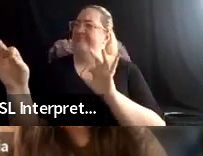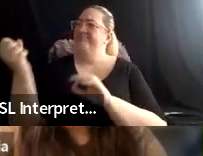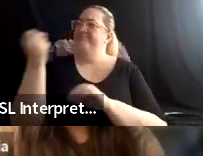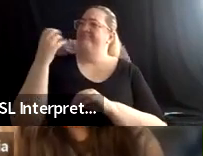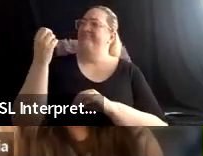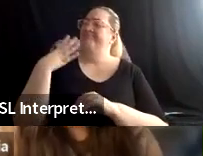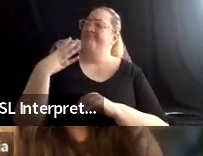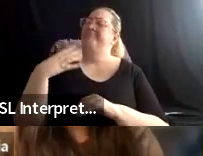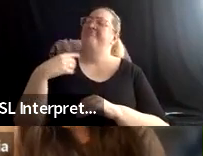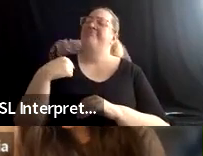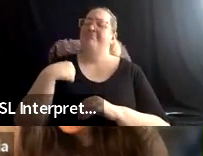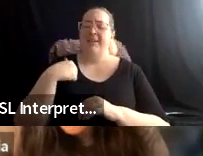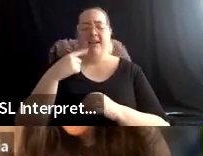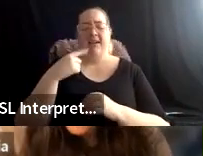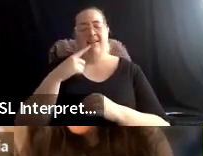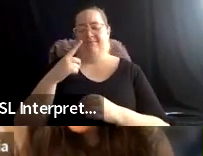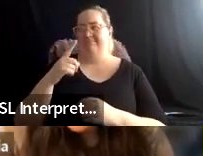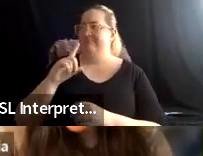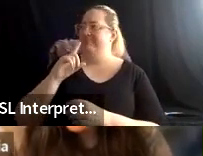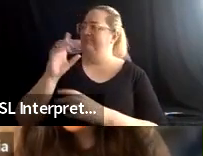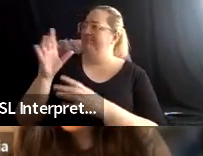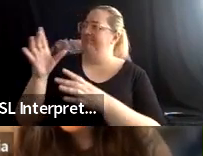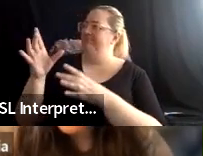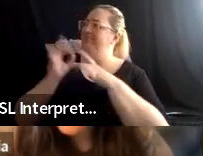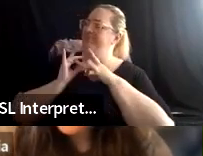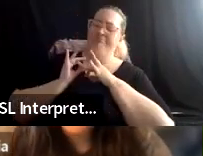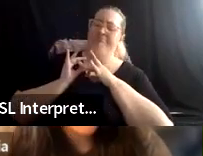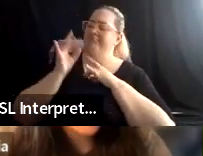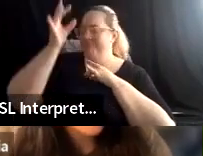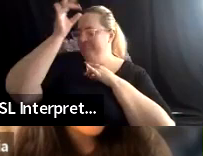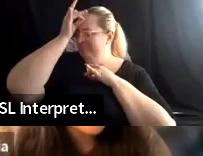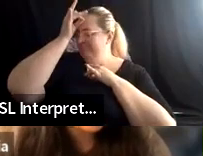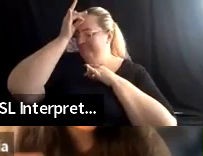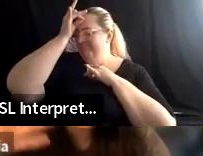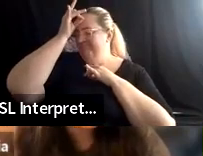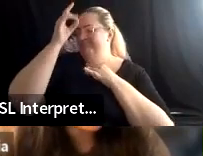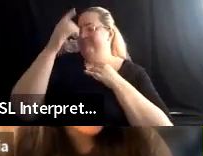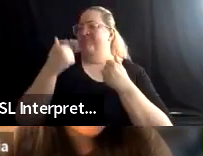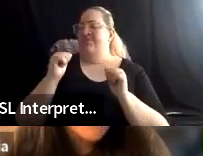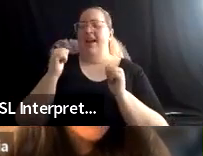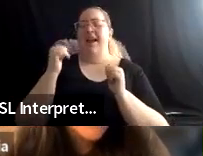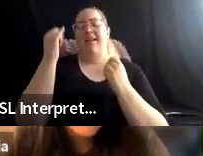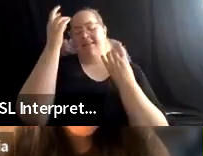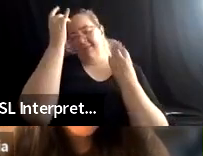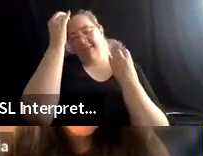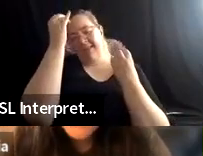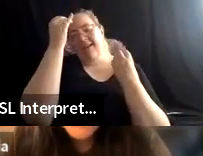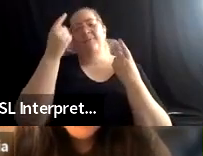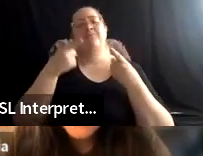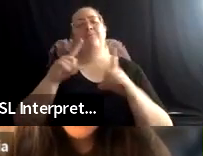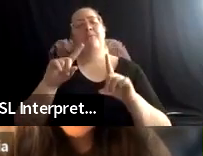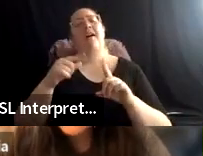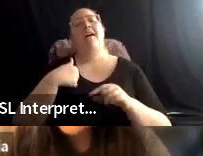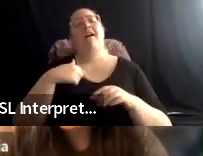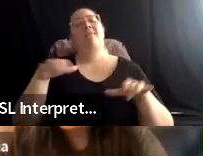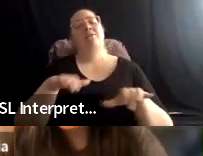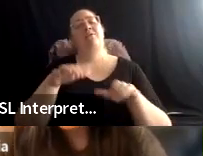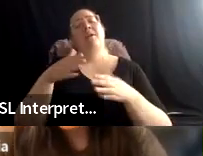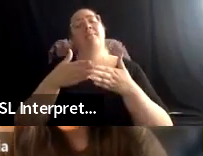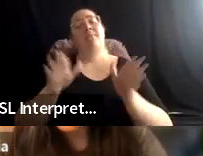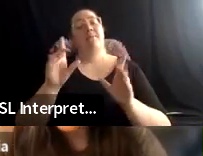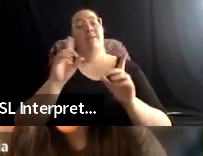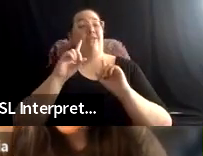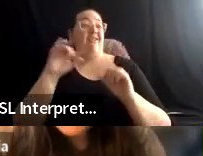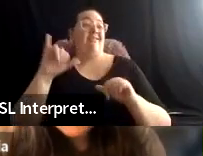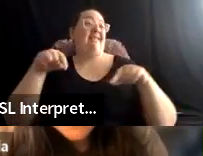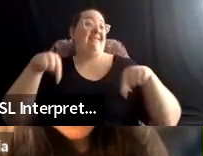I try and, um, think about it, you know, um, whenever I do, I'm invited to do public talks like this one. Um,